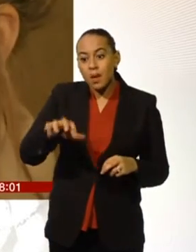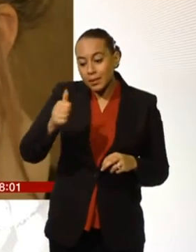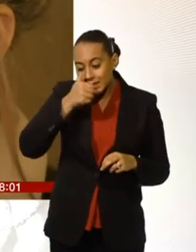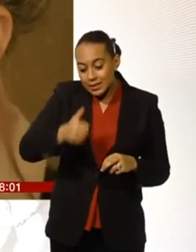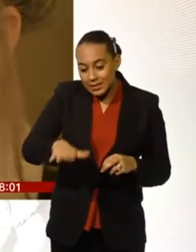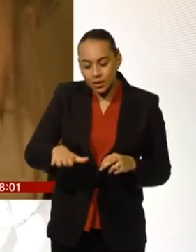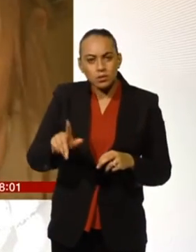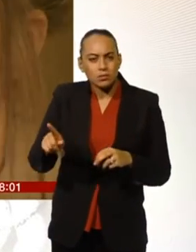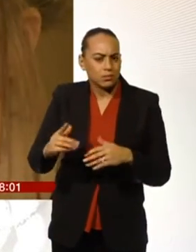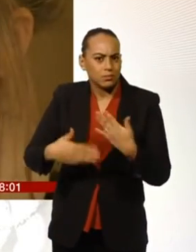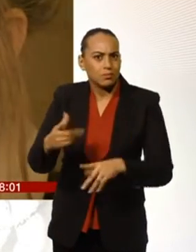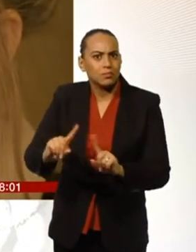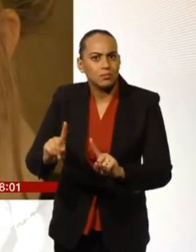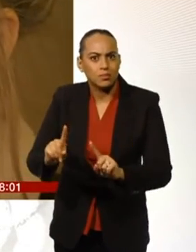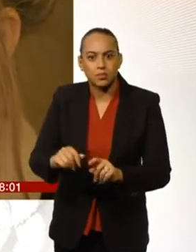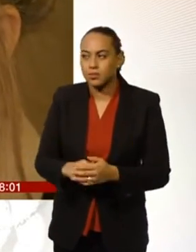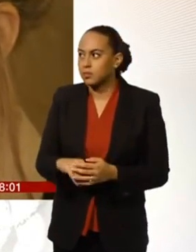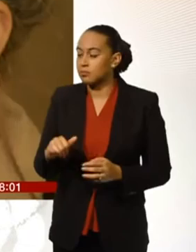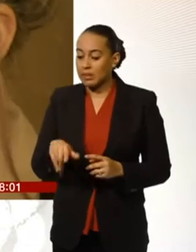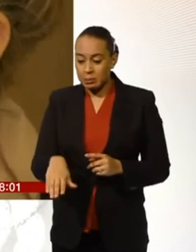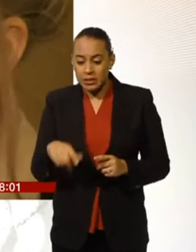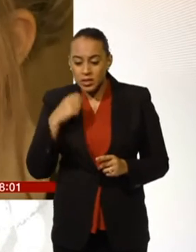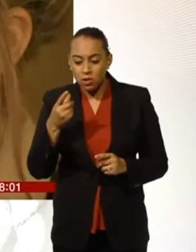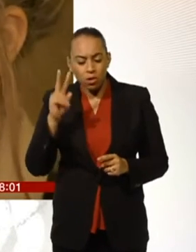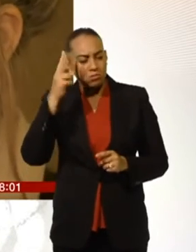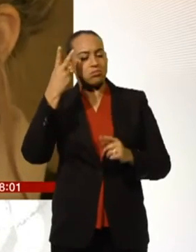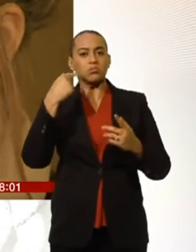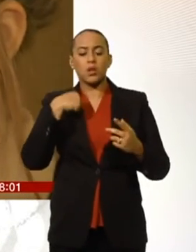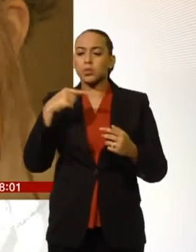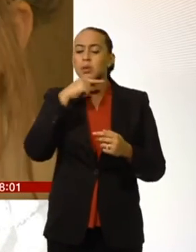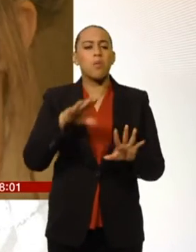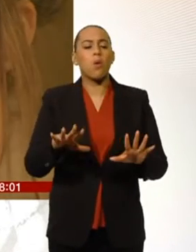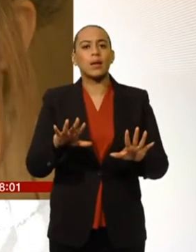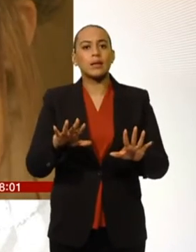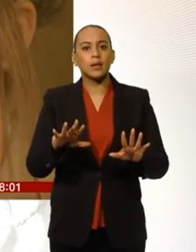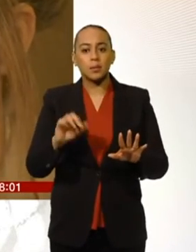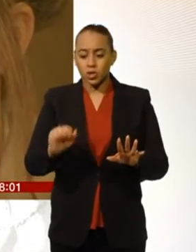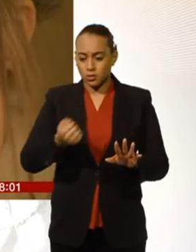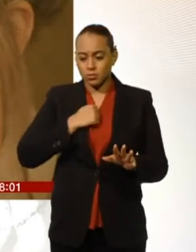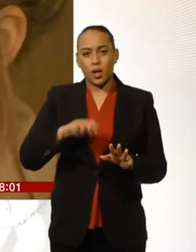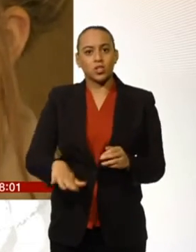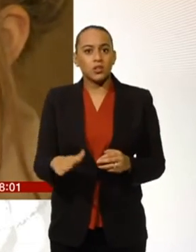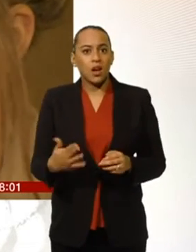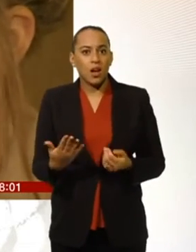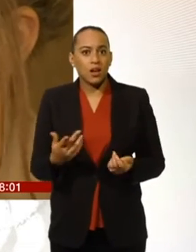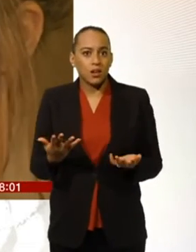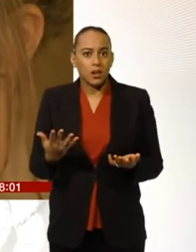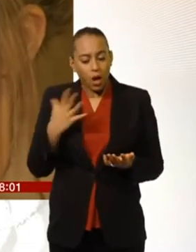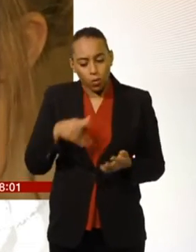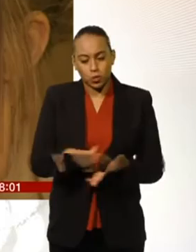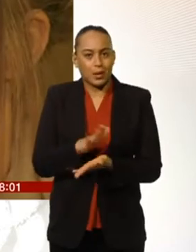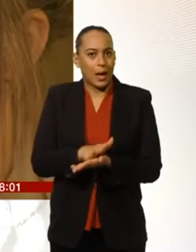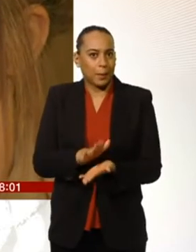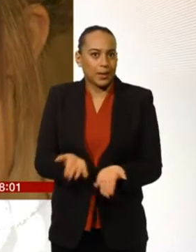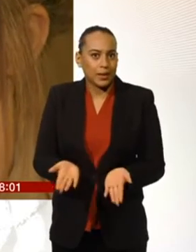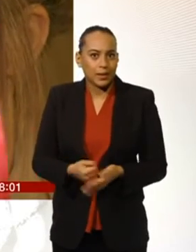decide tomorrow to go back to being a boy. She's our child at the end of the day. She's, she's, yeah, I just want her to